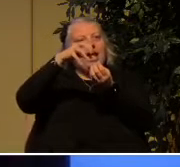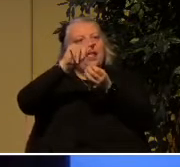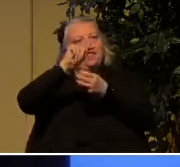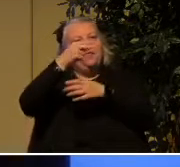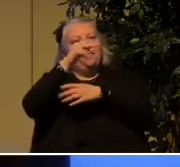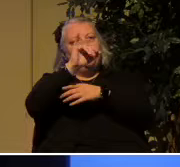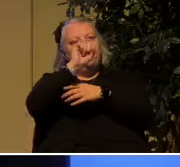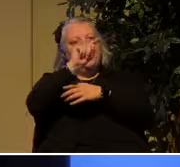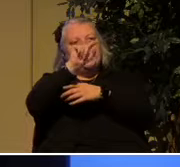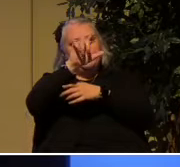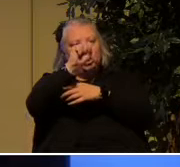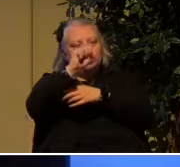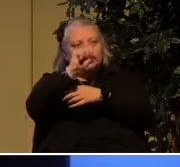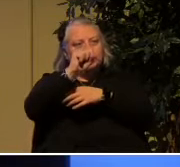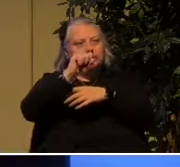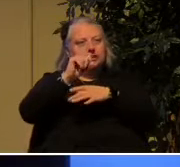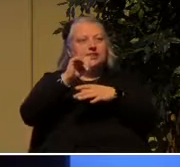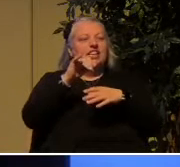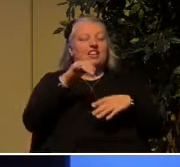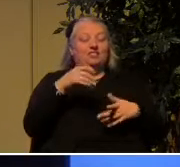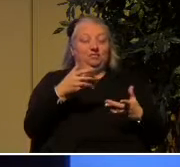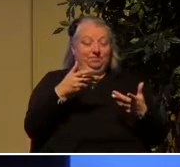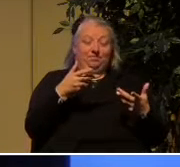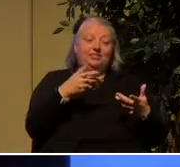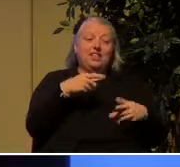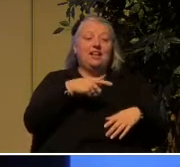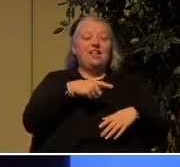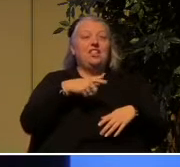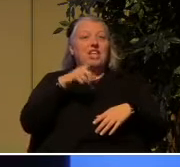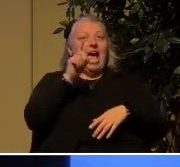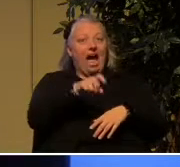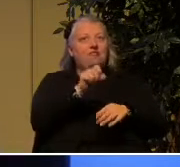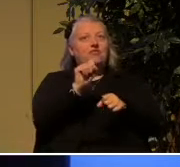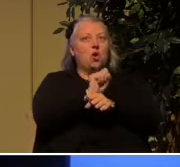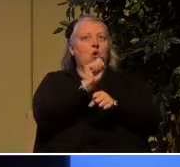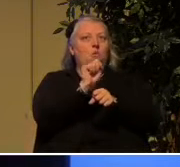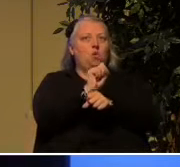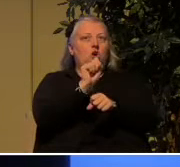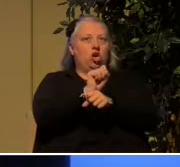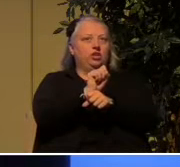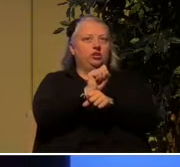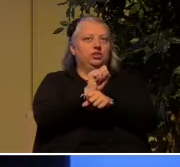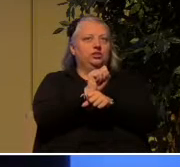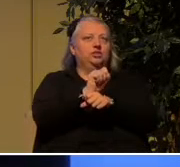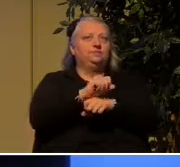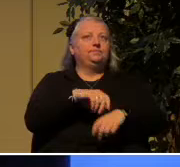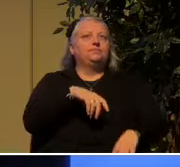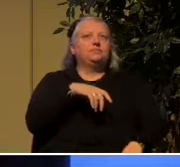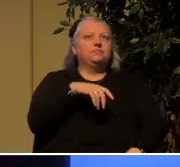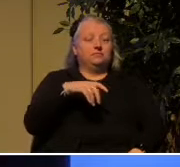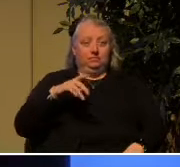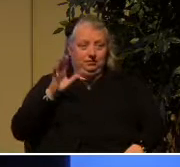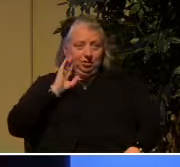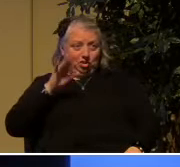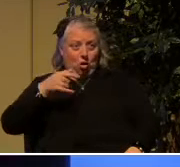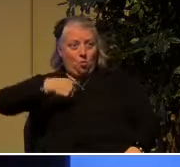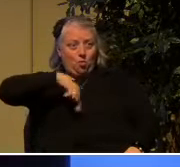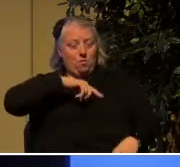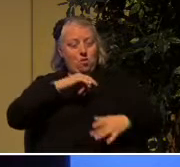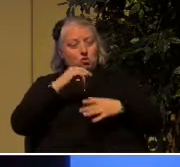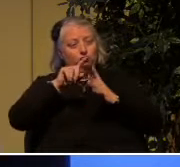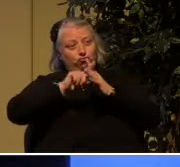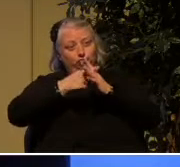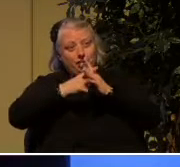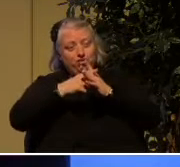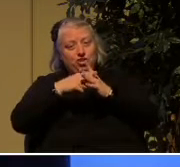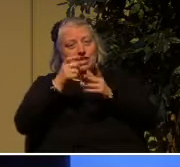much as I hate that, just so you know. And it goes on to say, by the sweat of your brow, you will eat your food until you return to